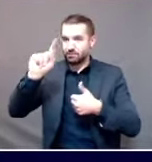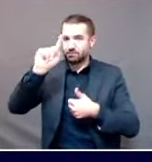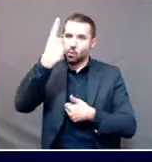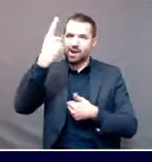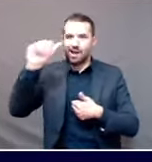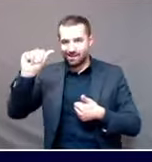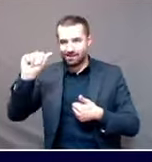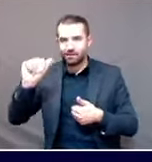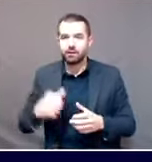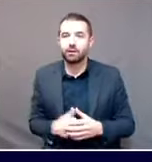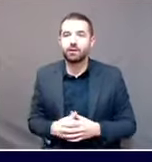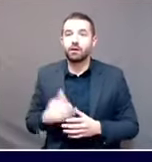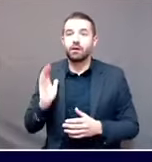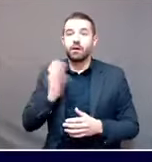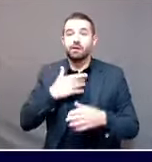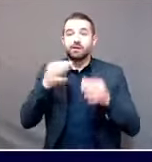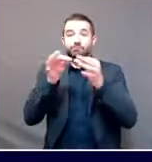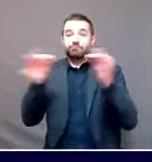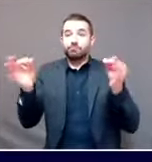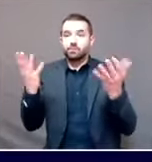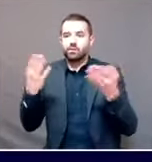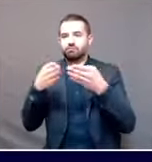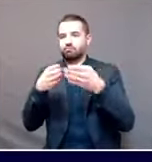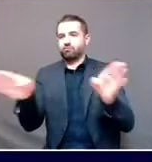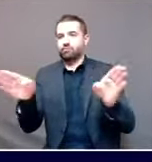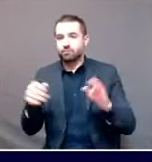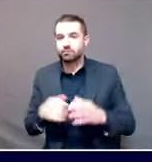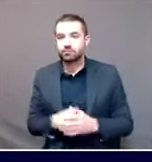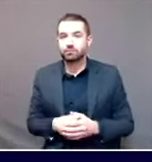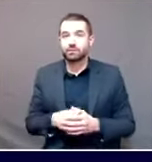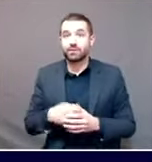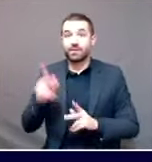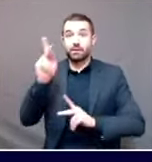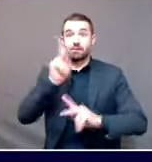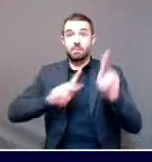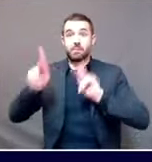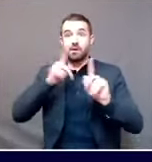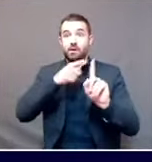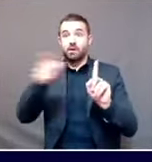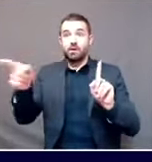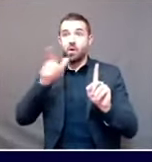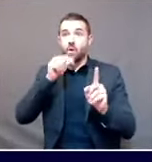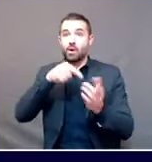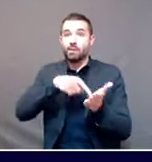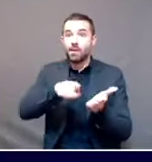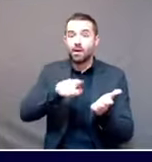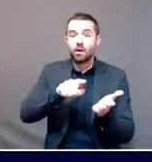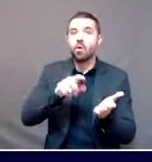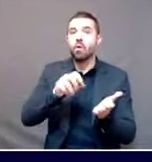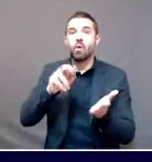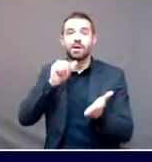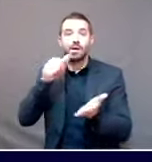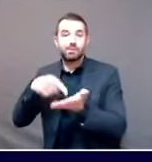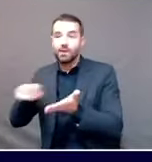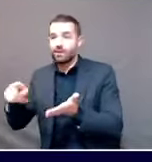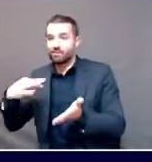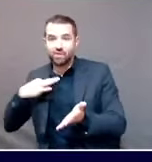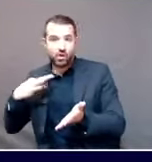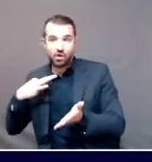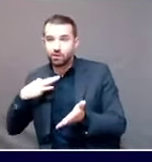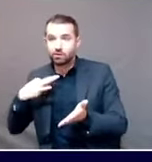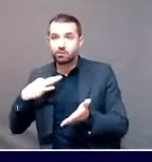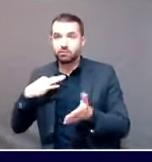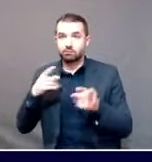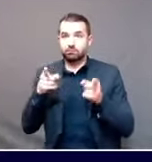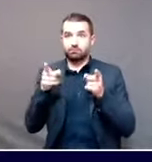paid or unpaid who in a healthcare setting may come into contact with someone who has COVID or infectious